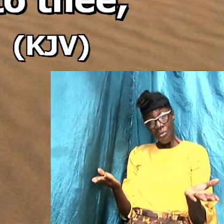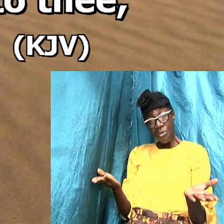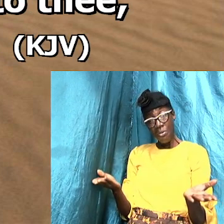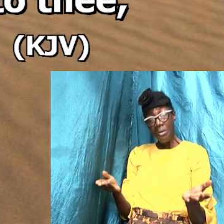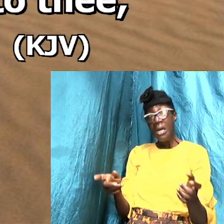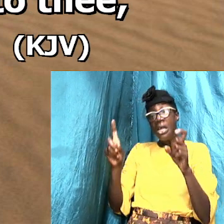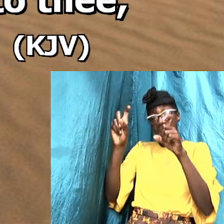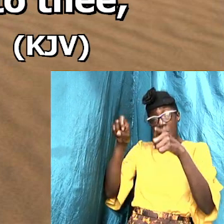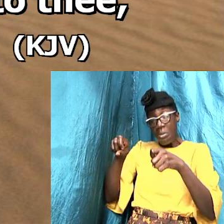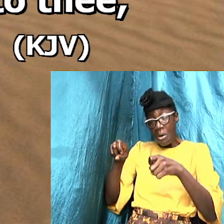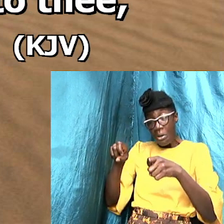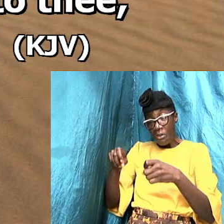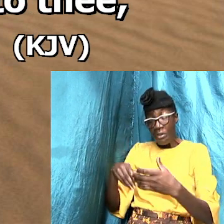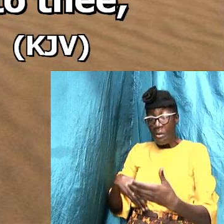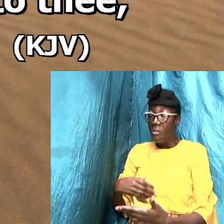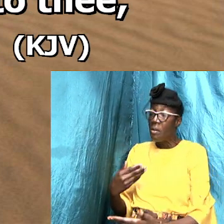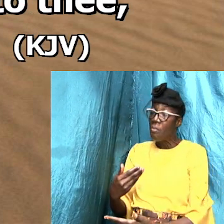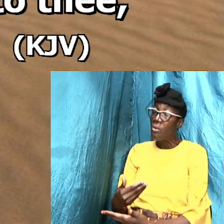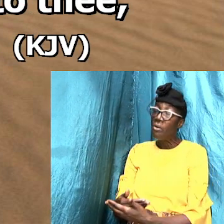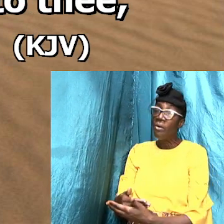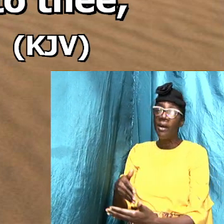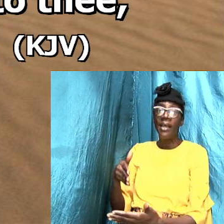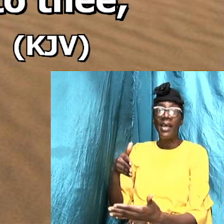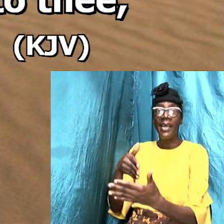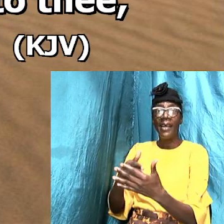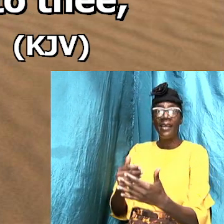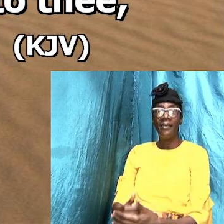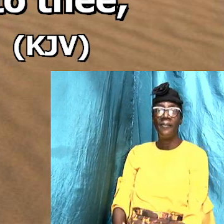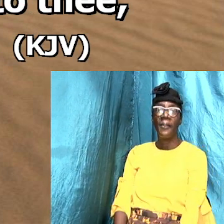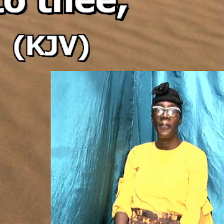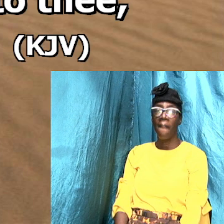he must be born again.